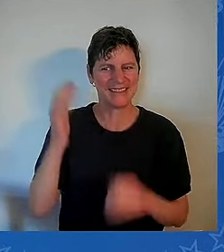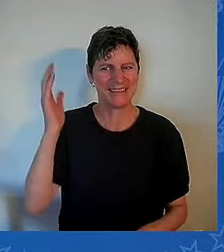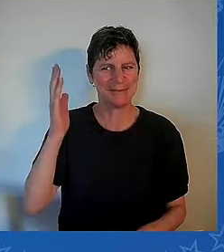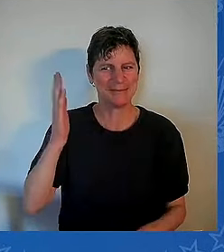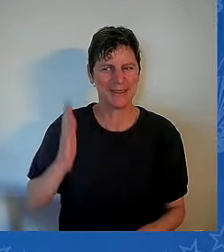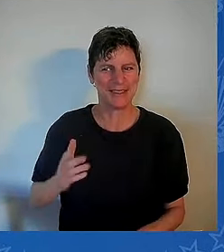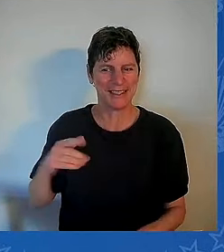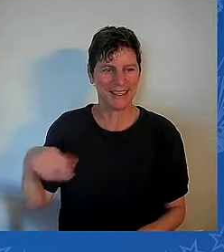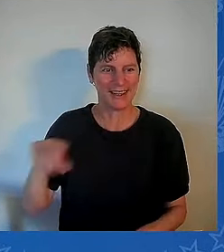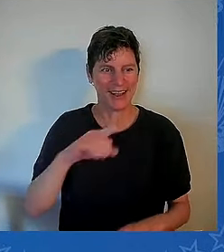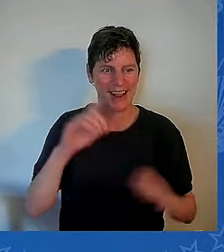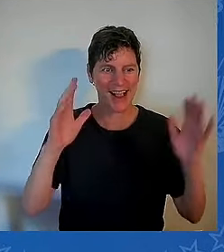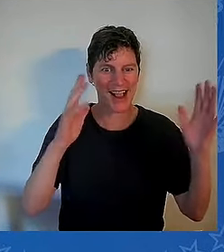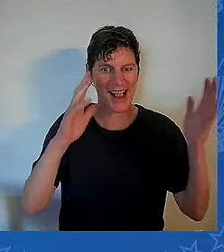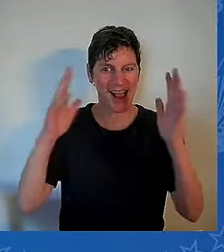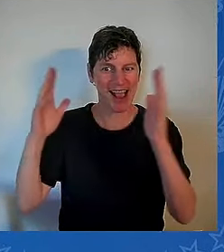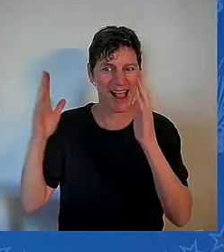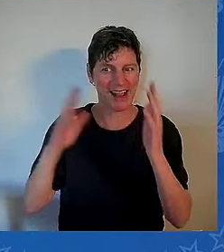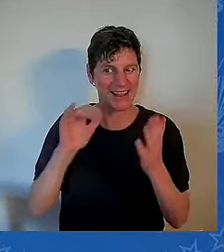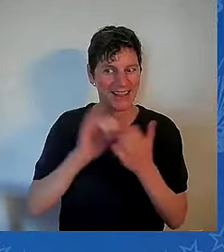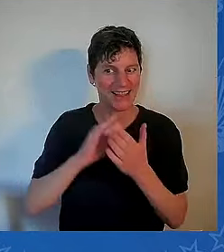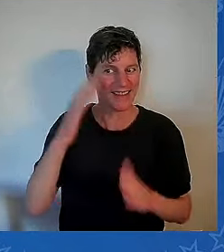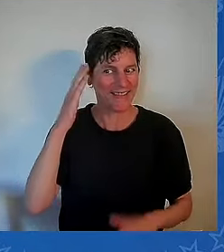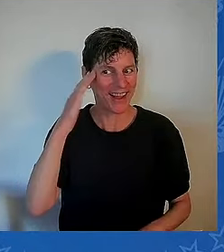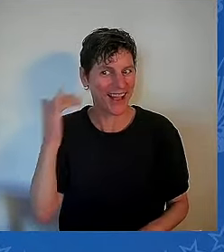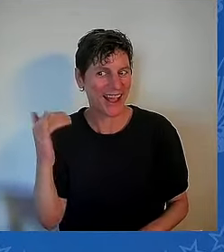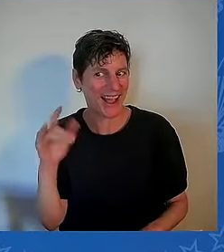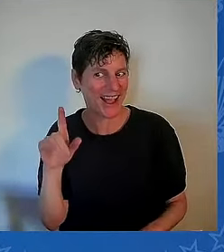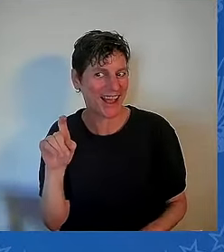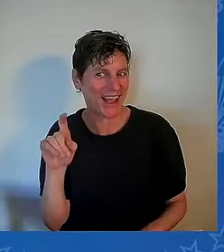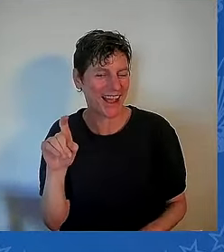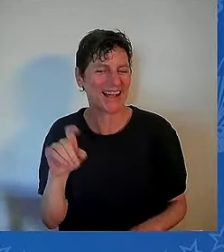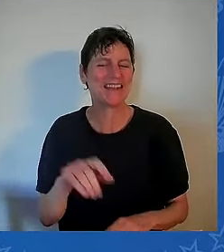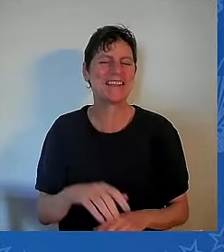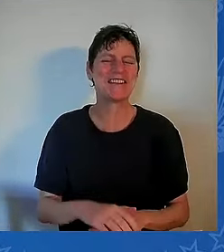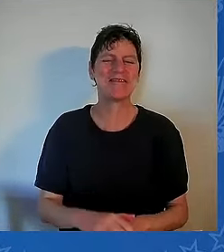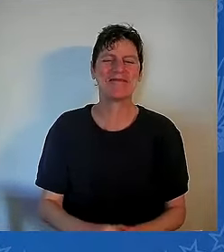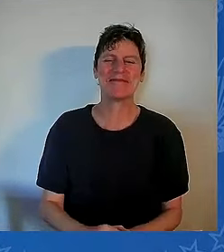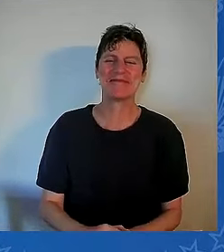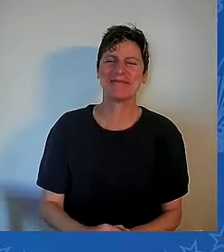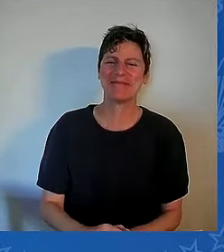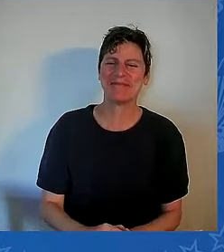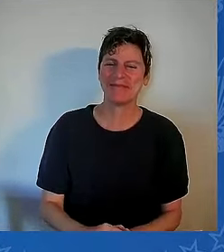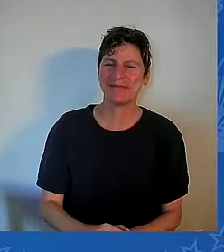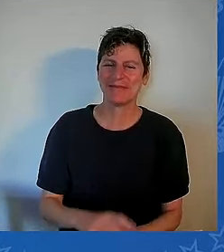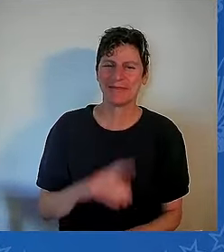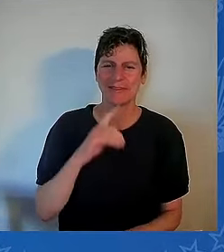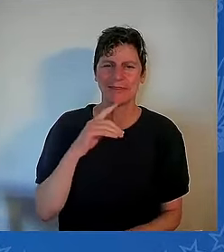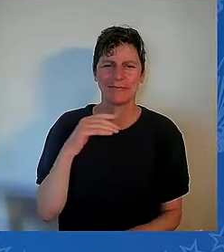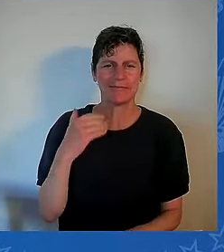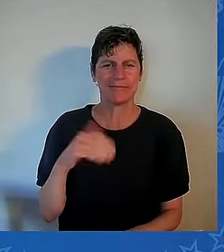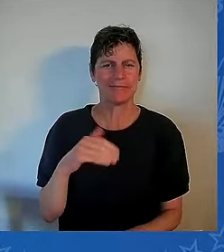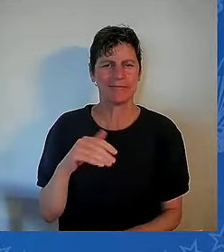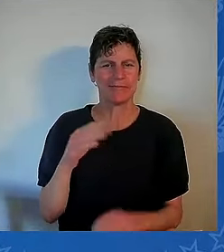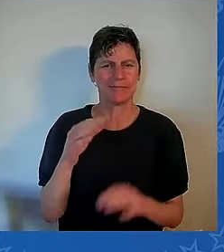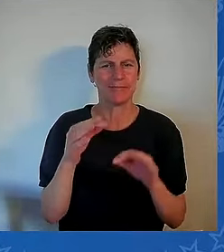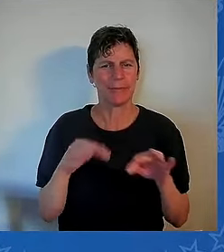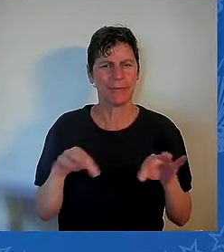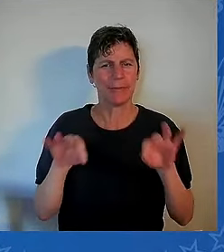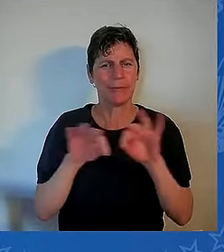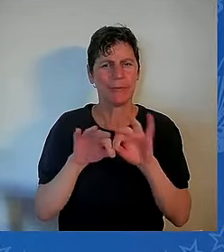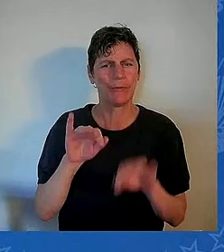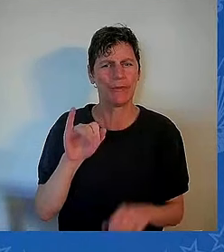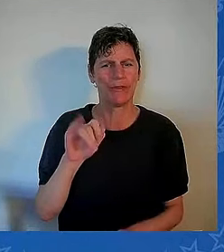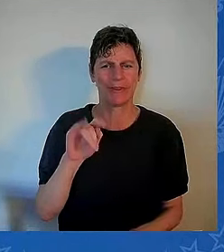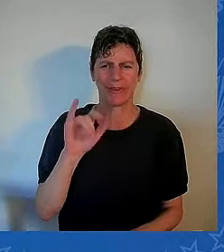That was worth that partial comment concert. You know what he said on the way out? Can I tell him, pal? He said, if I get